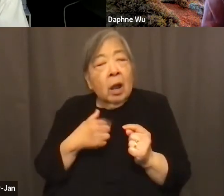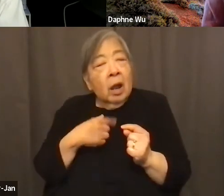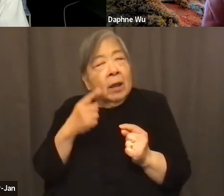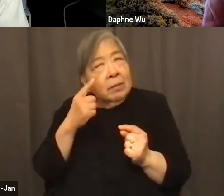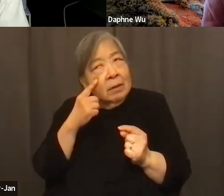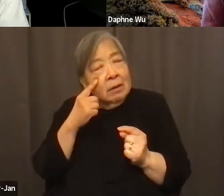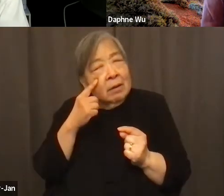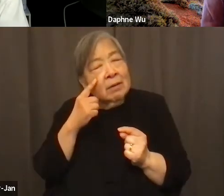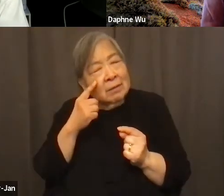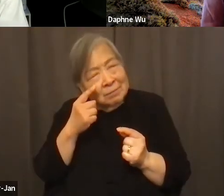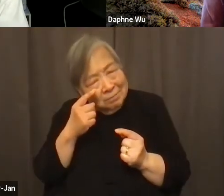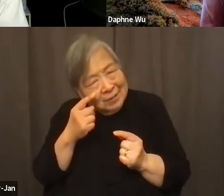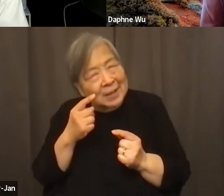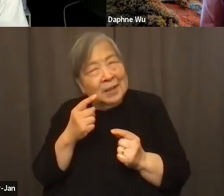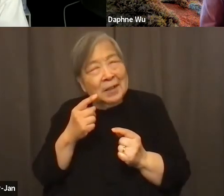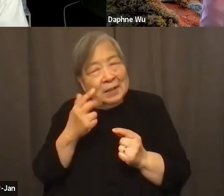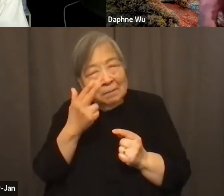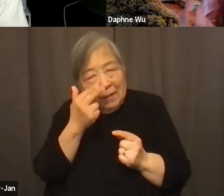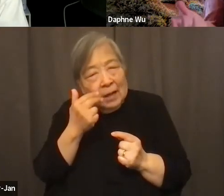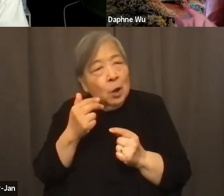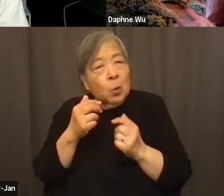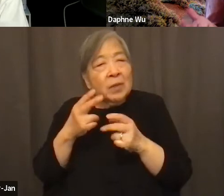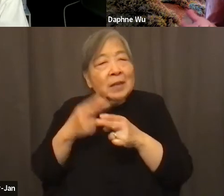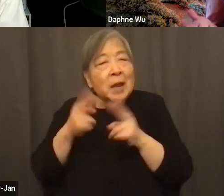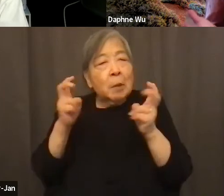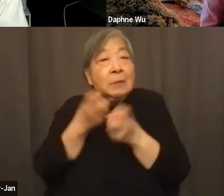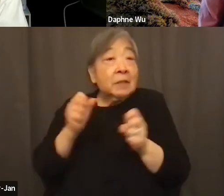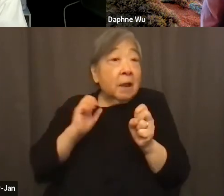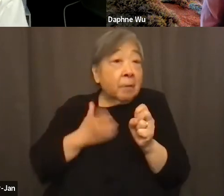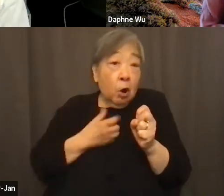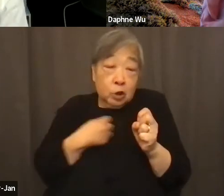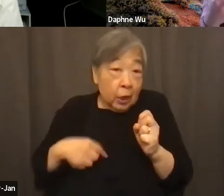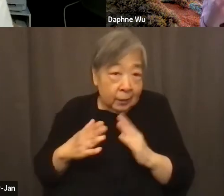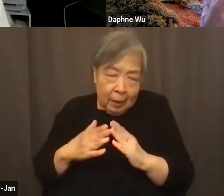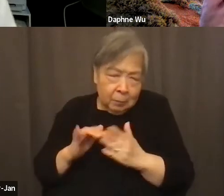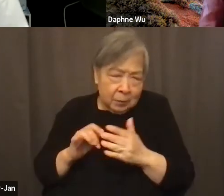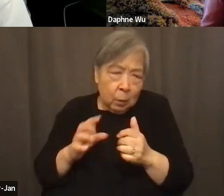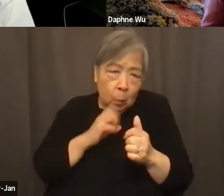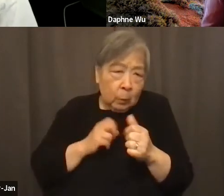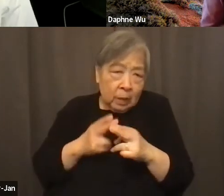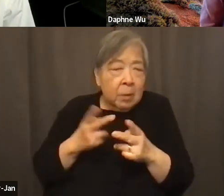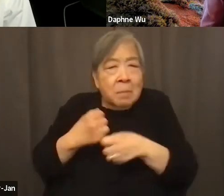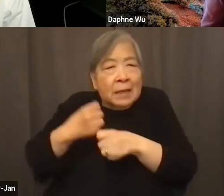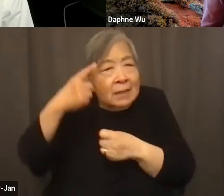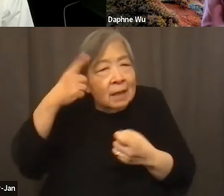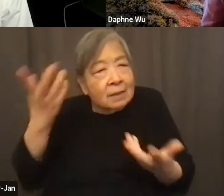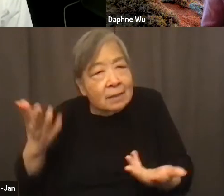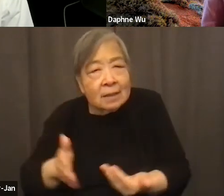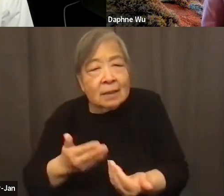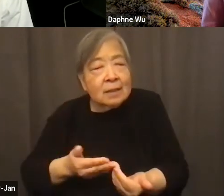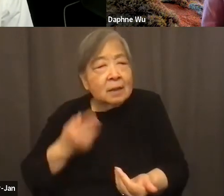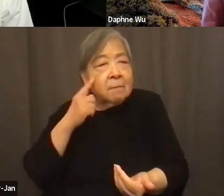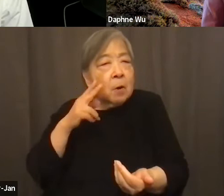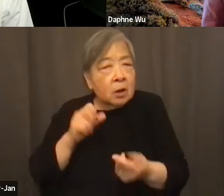funnily enough, you know, with the name Save Our Chinatowns originally, it makes a lot of sense. Sometimes it's a little easy for us to